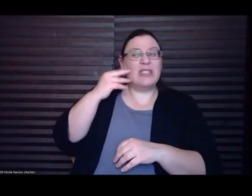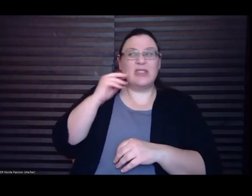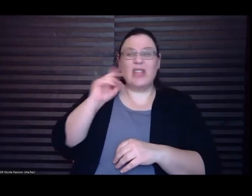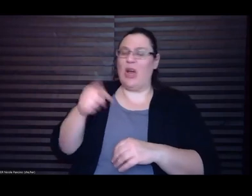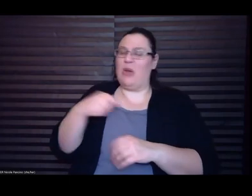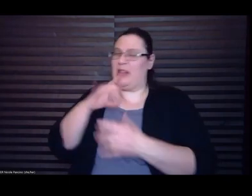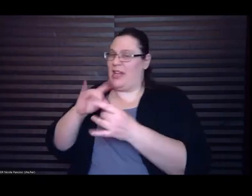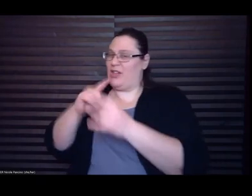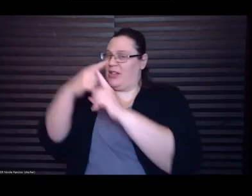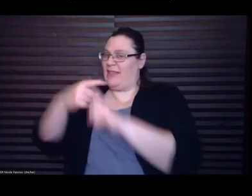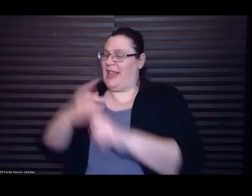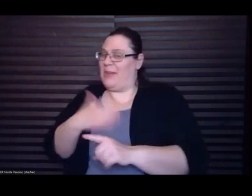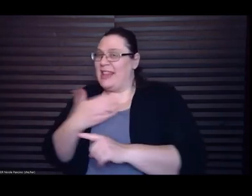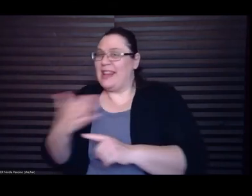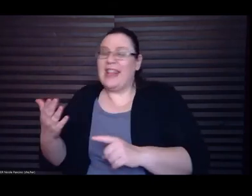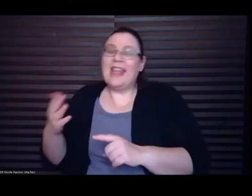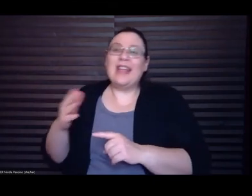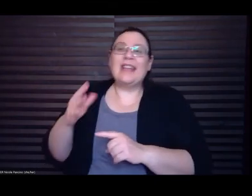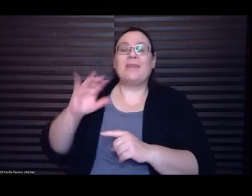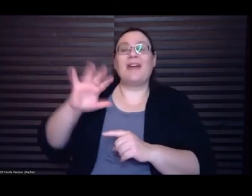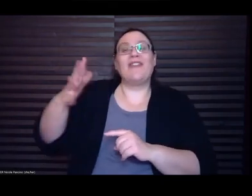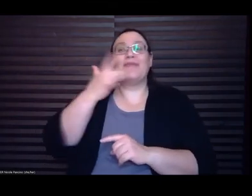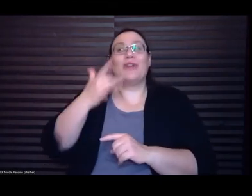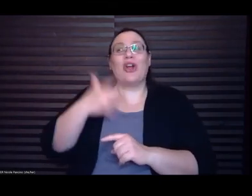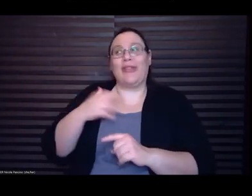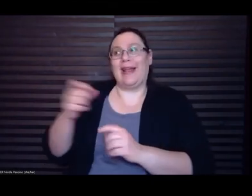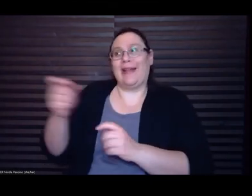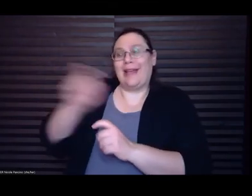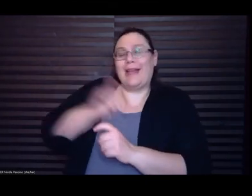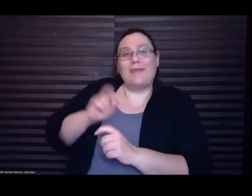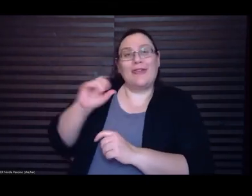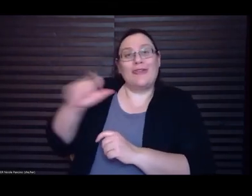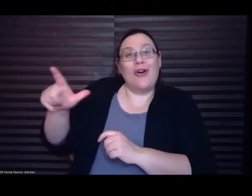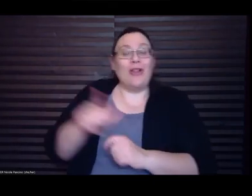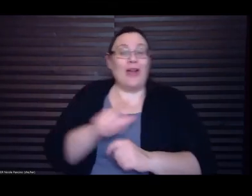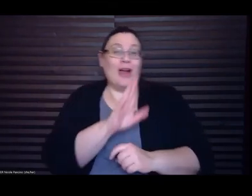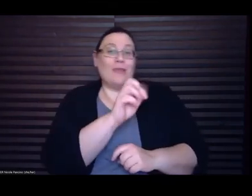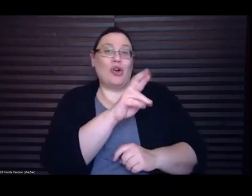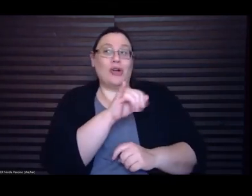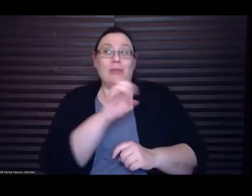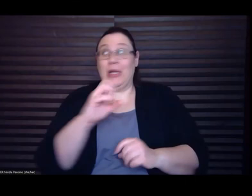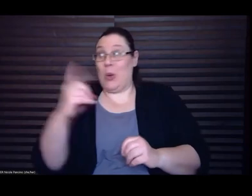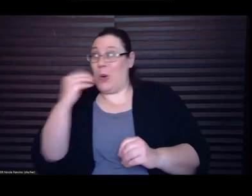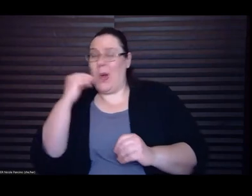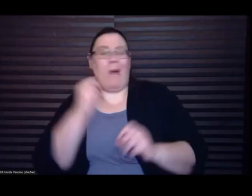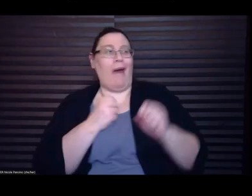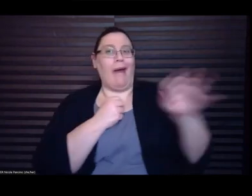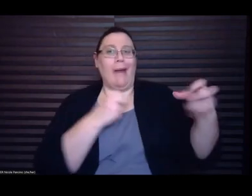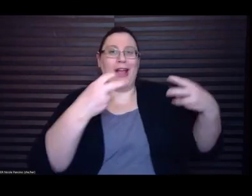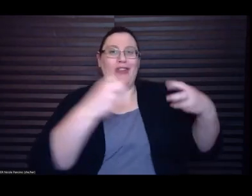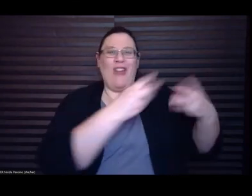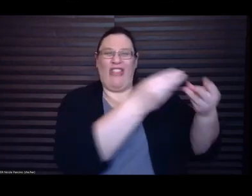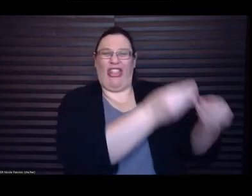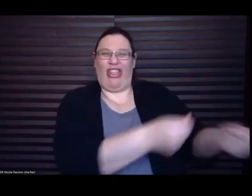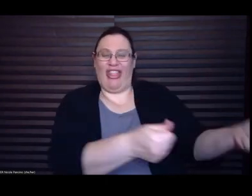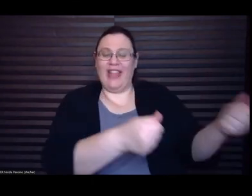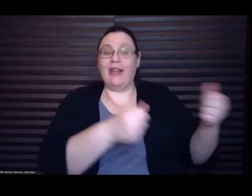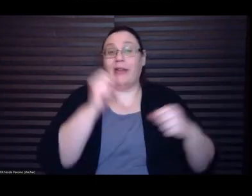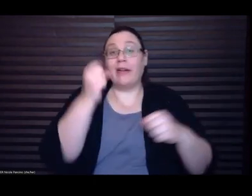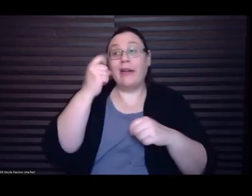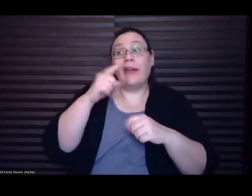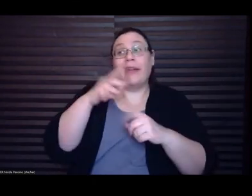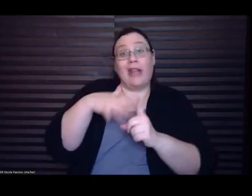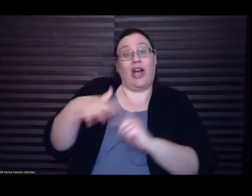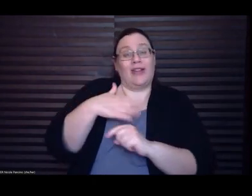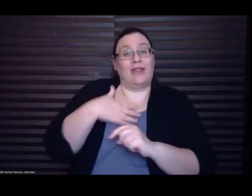Barbie I melted in the microwave when no one was home. Of course, the context of my childhood, the boy bands, the Lunchables, the impeachment of Bill Clinton,